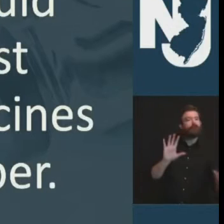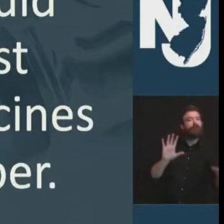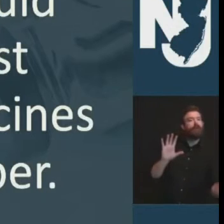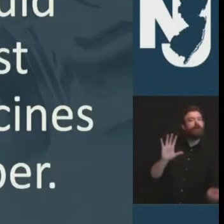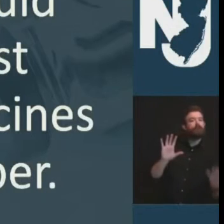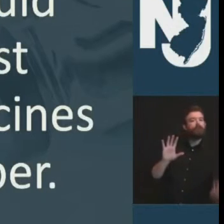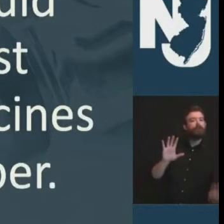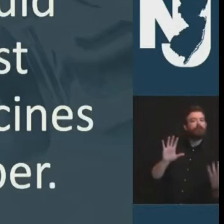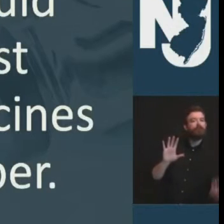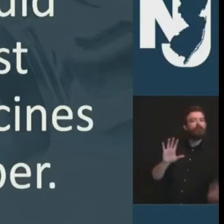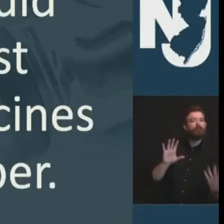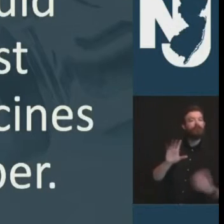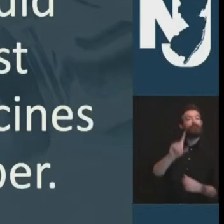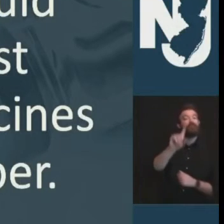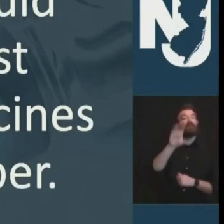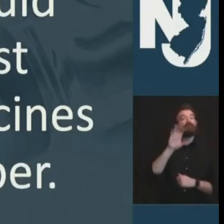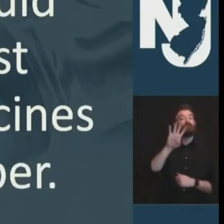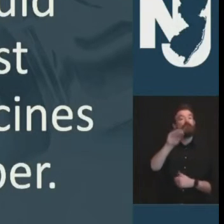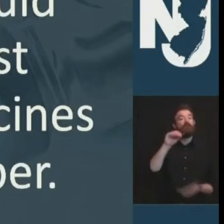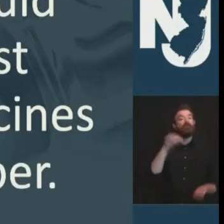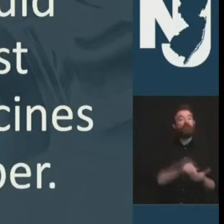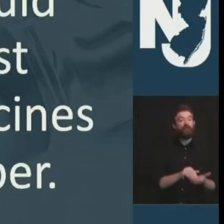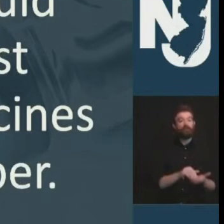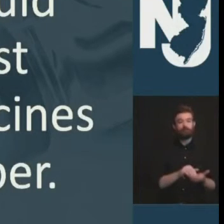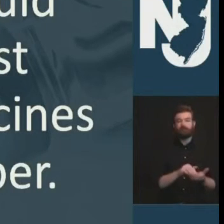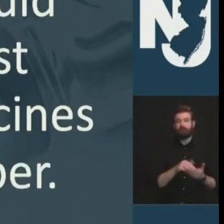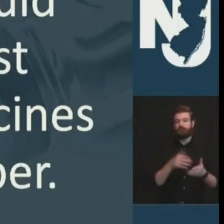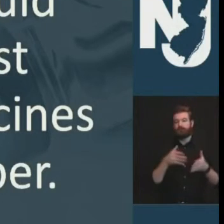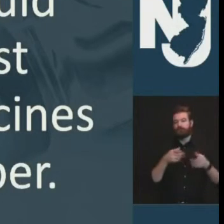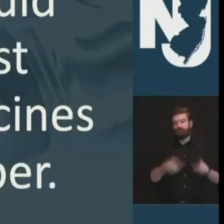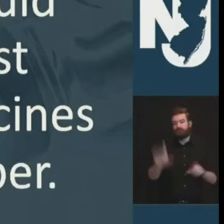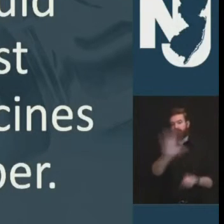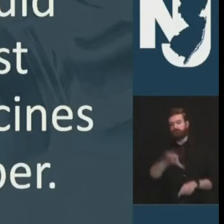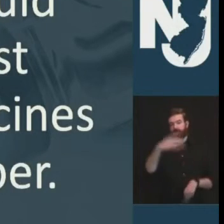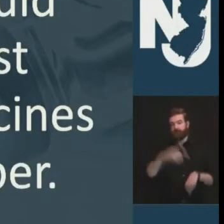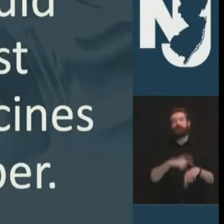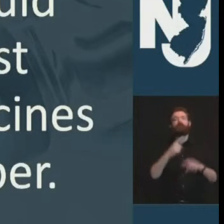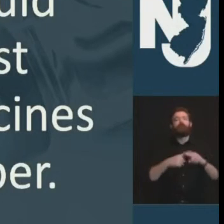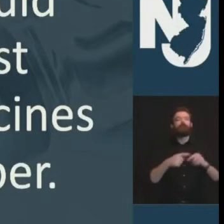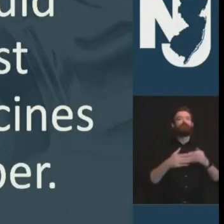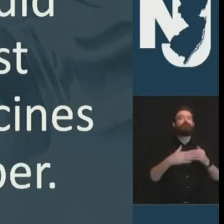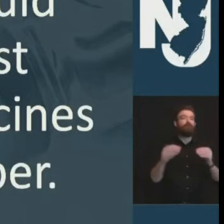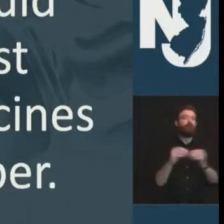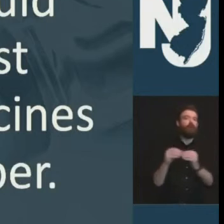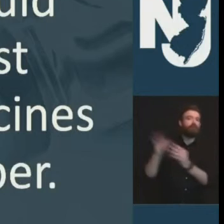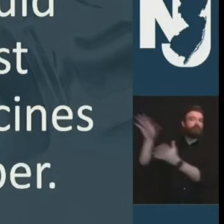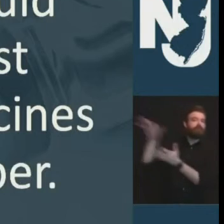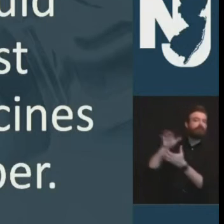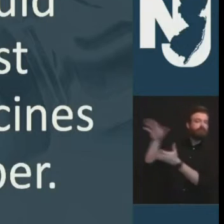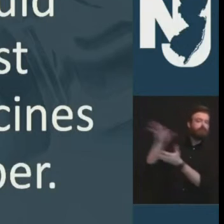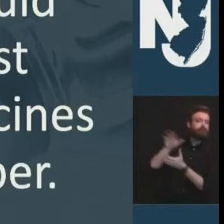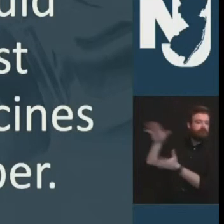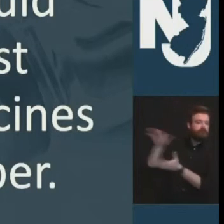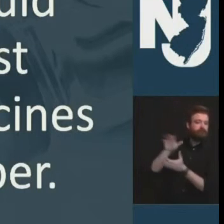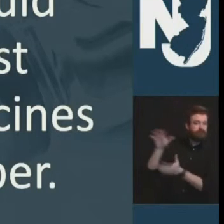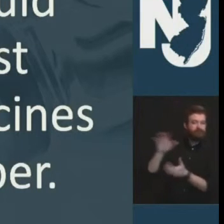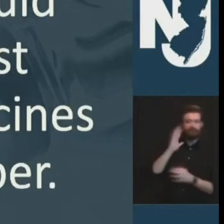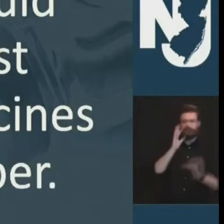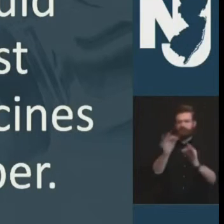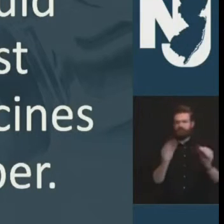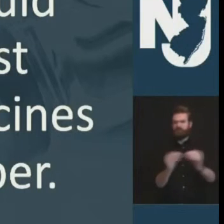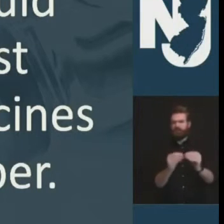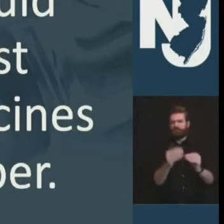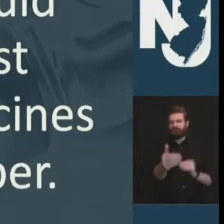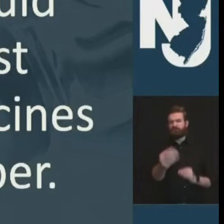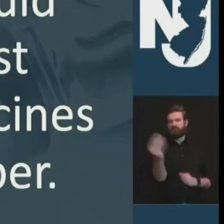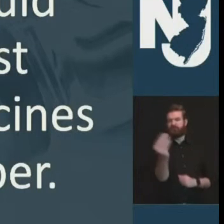to do anyway to give a little bit more color on this process today and we'll also have more to say about this at our monday briefing all